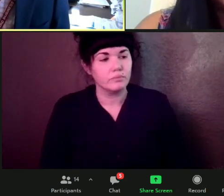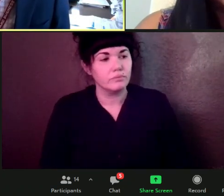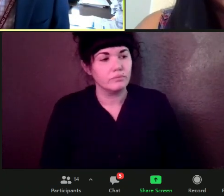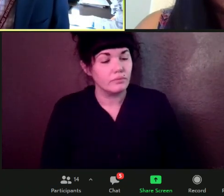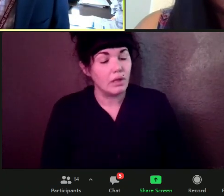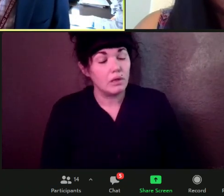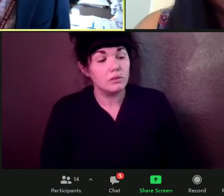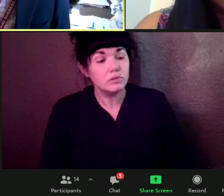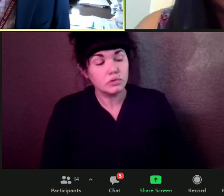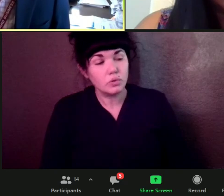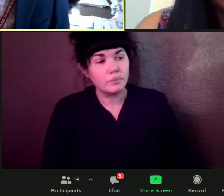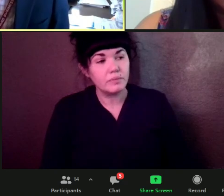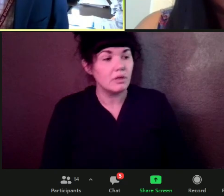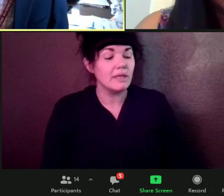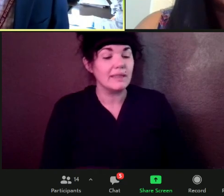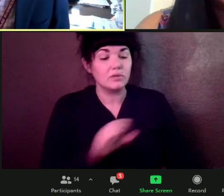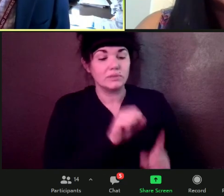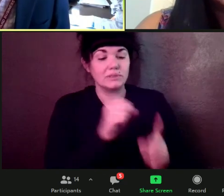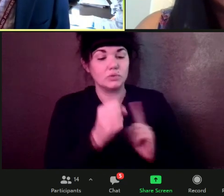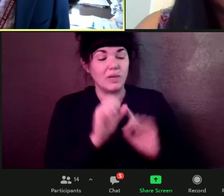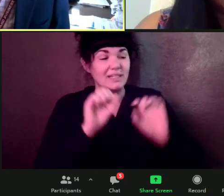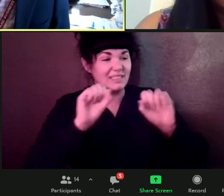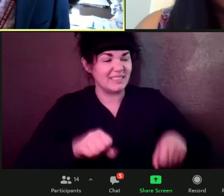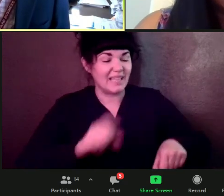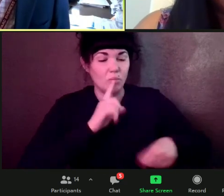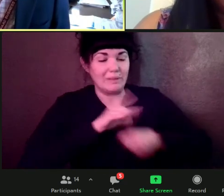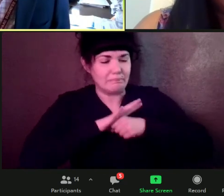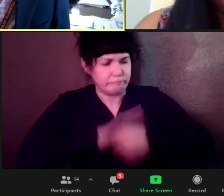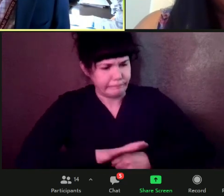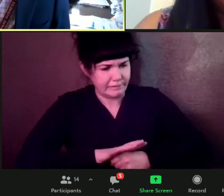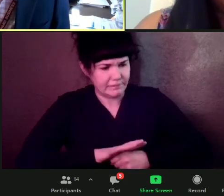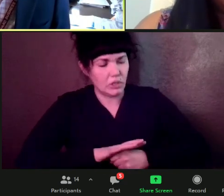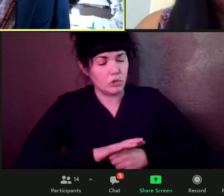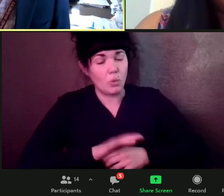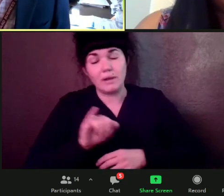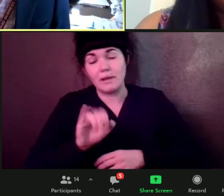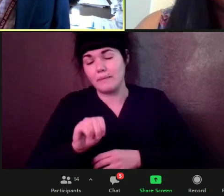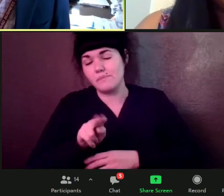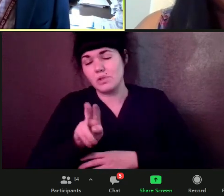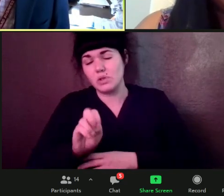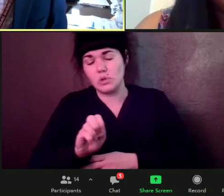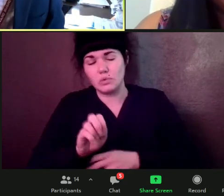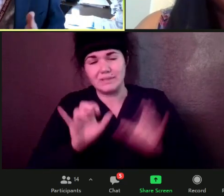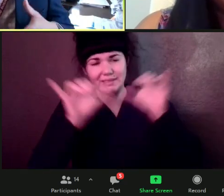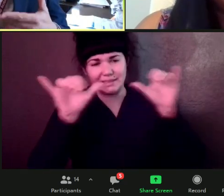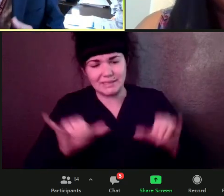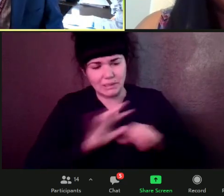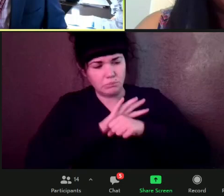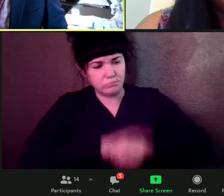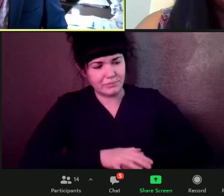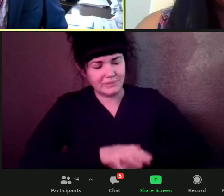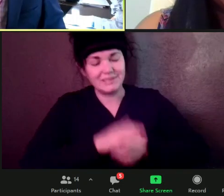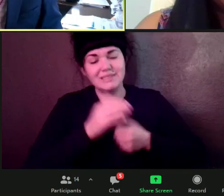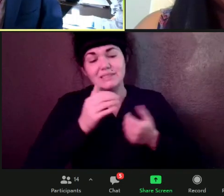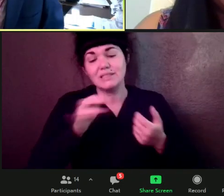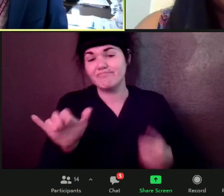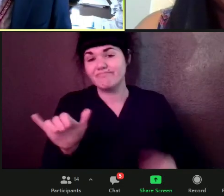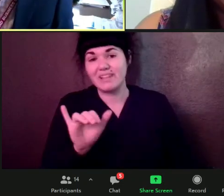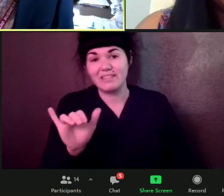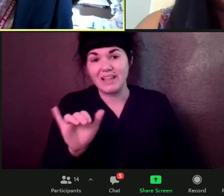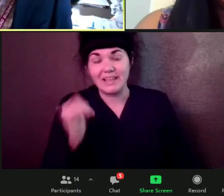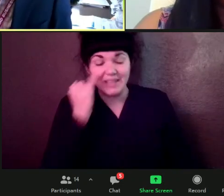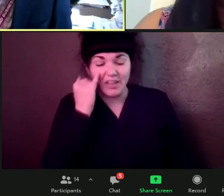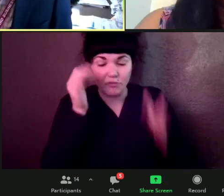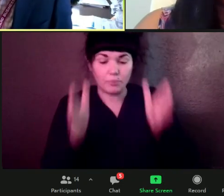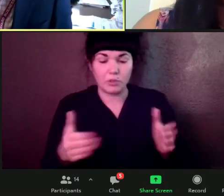system. So somebody who has cancer, very, very, very small babies, um, their immune systems aren't as, as well developed yet. So